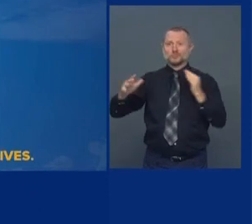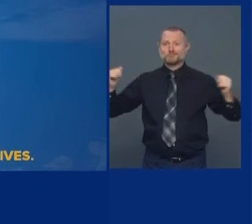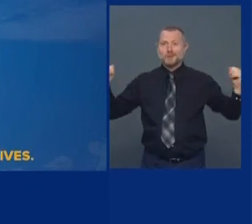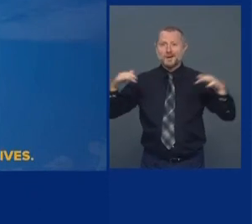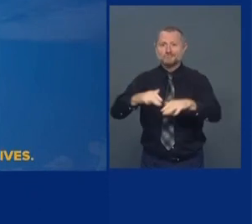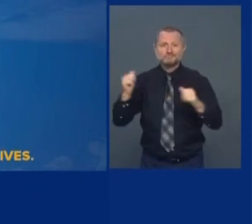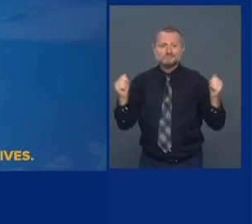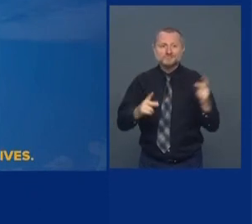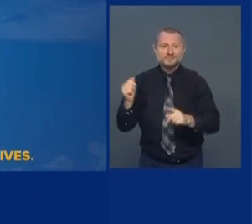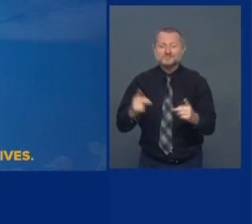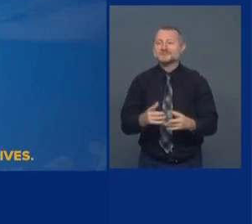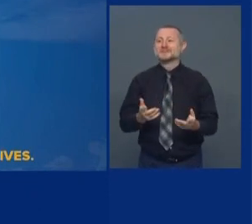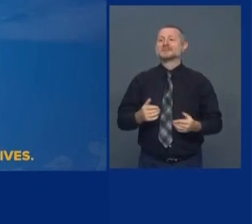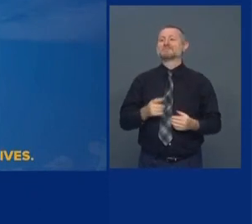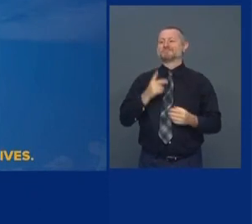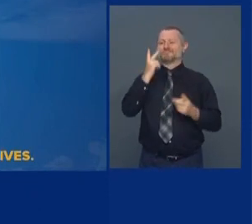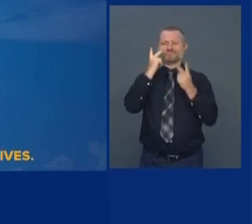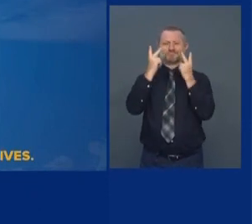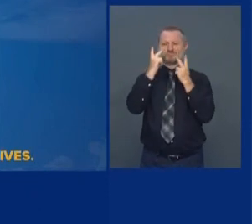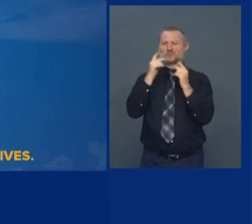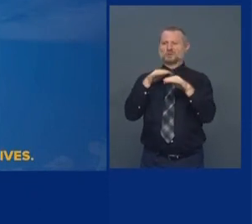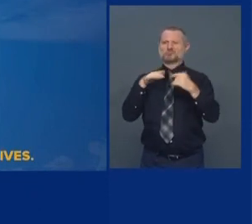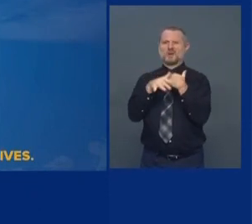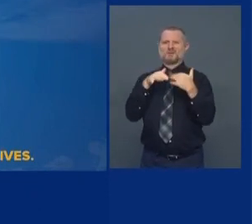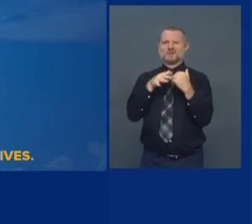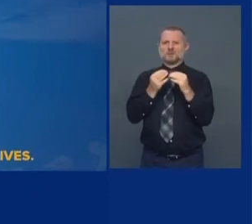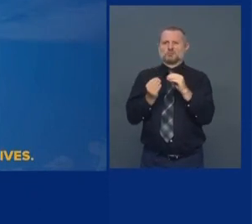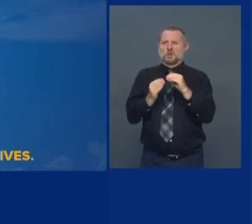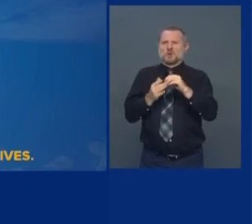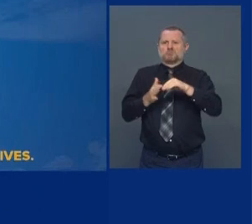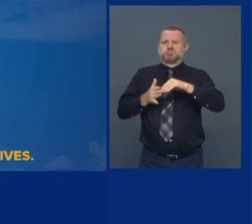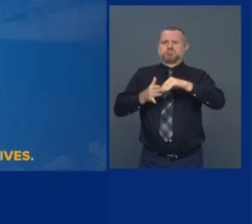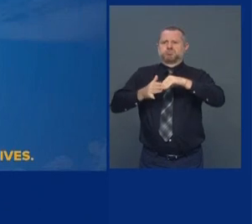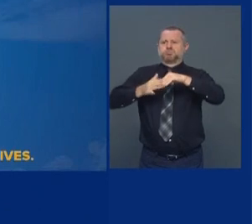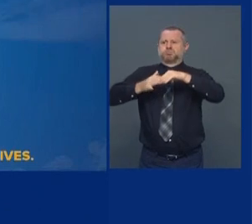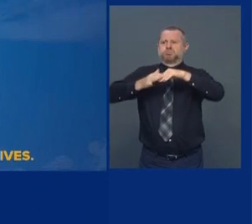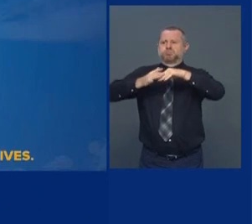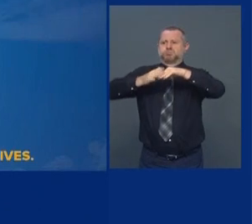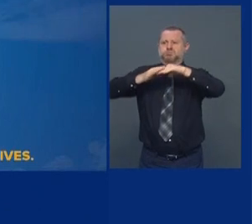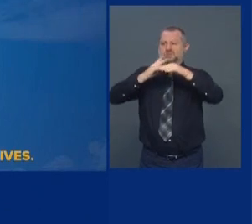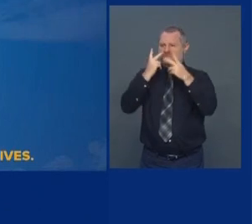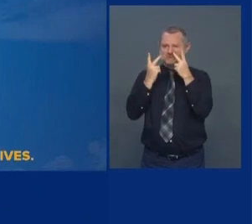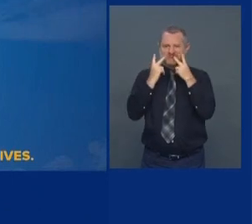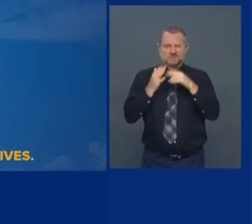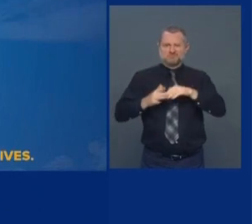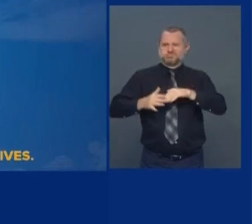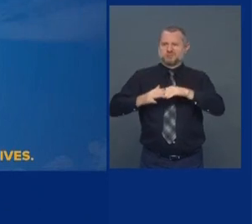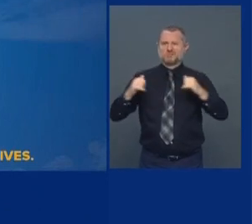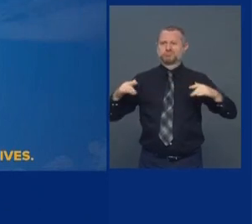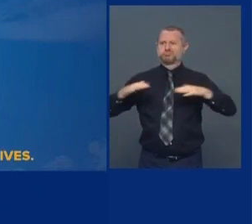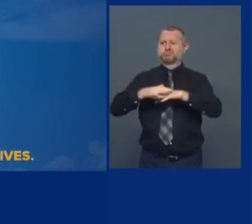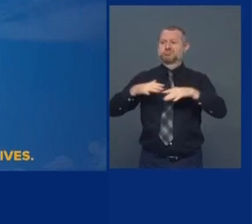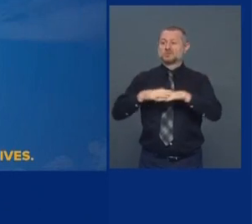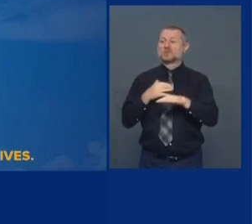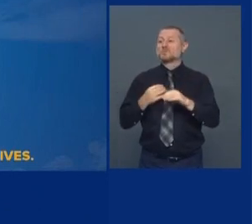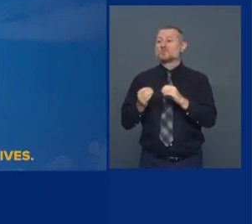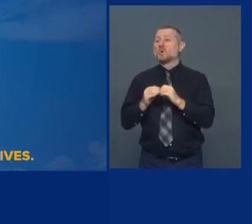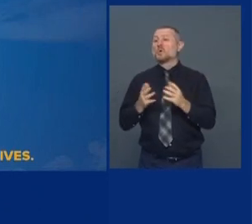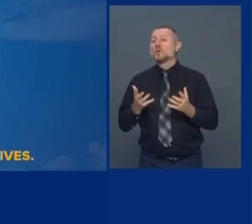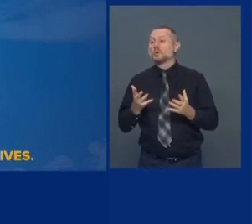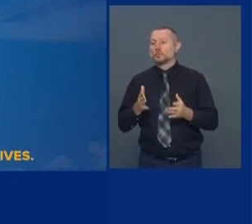You see traffic starting to increase. You we're seeing now. More road traffic